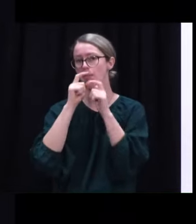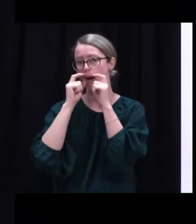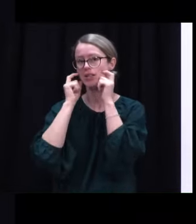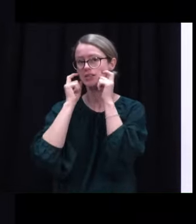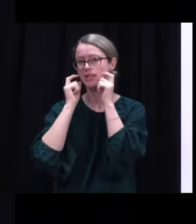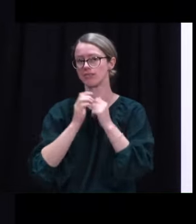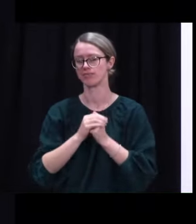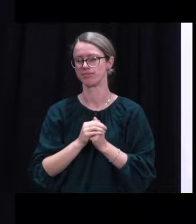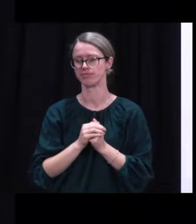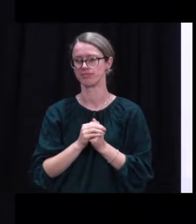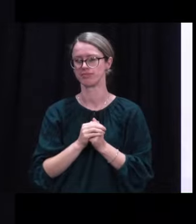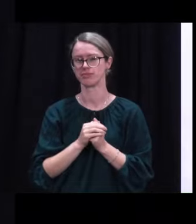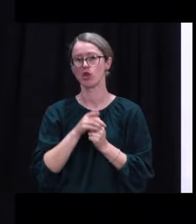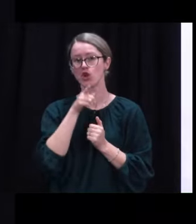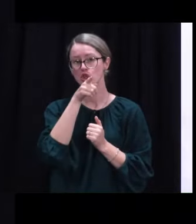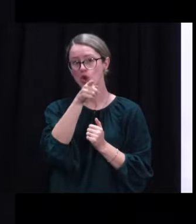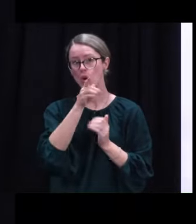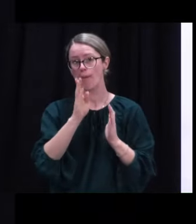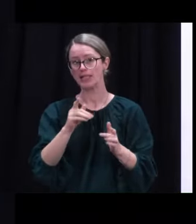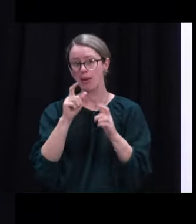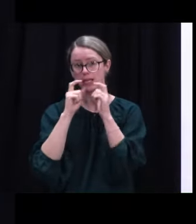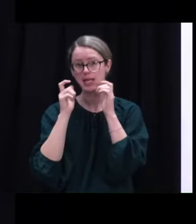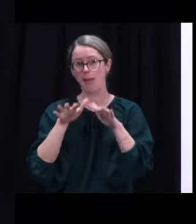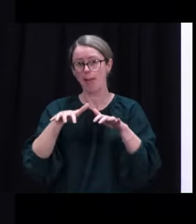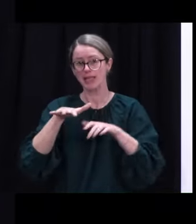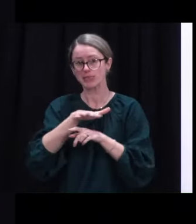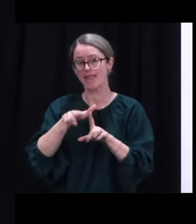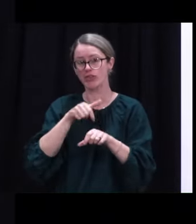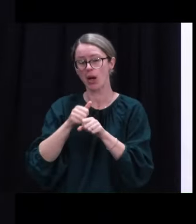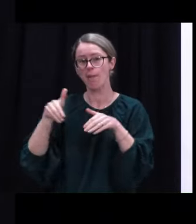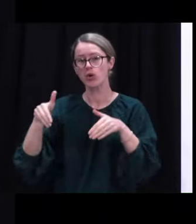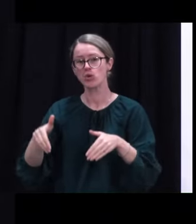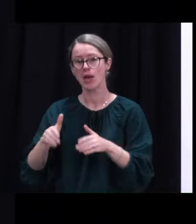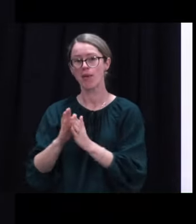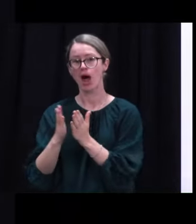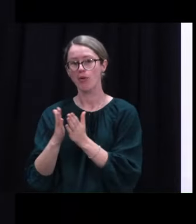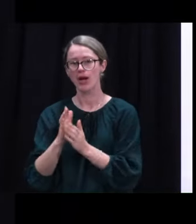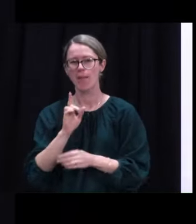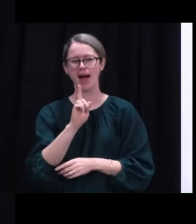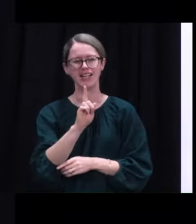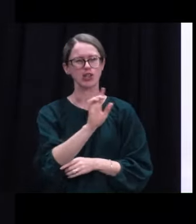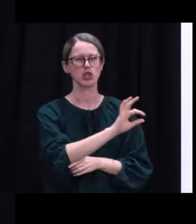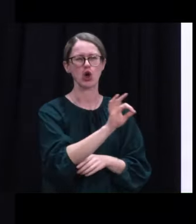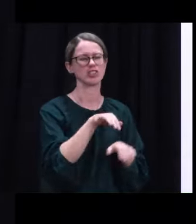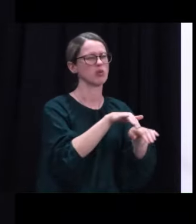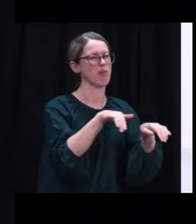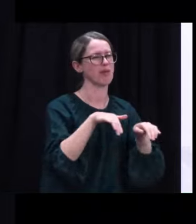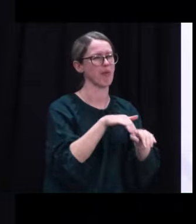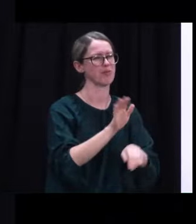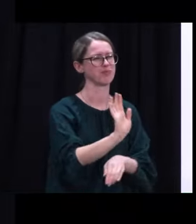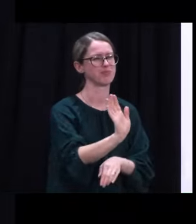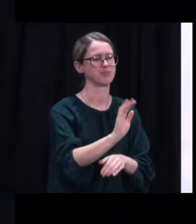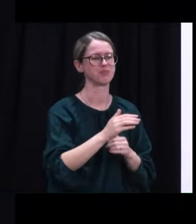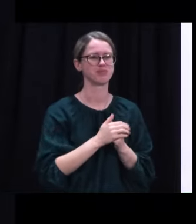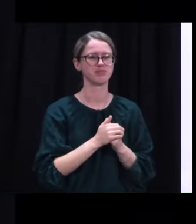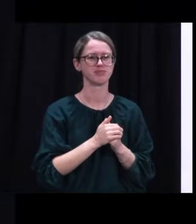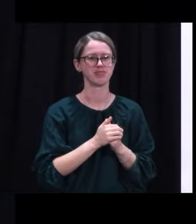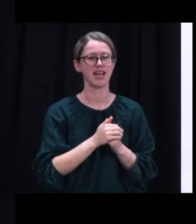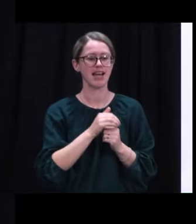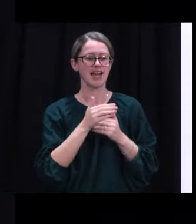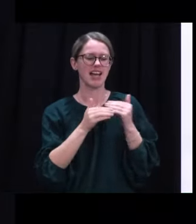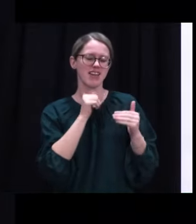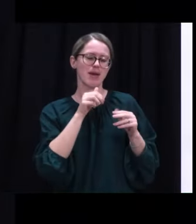You must also wear a mask in public venues, such as museums and libraries, but obviously not swimming pools, even if you are a